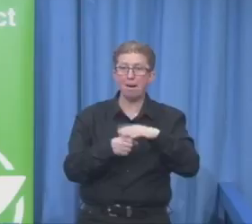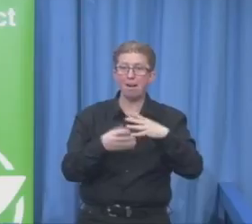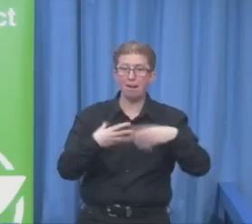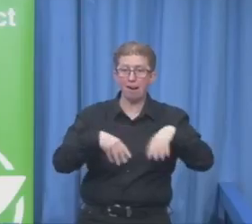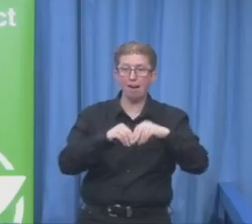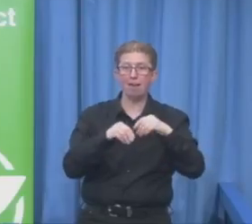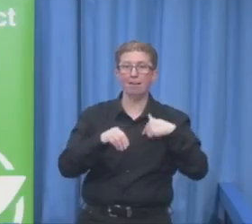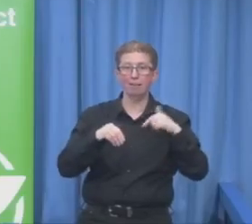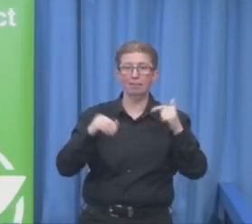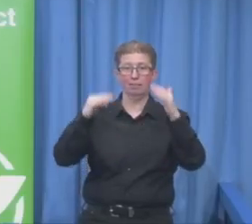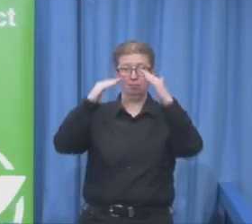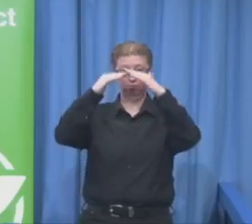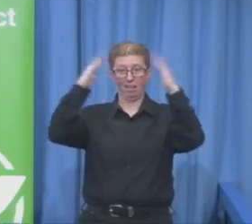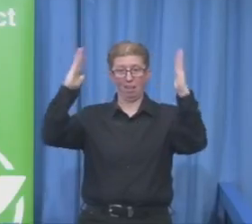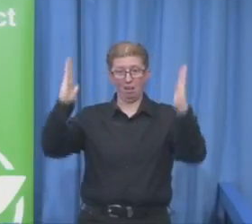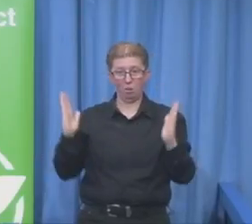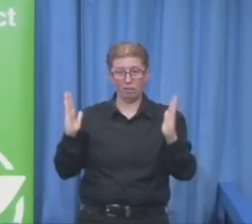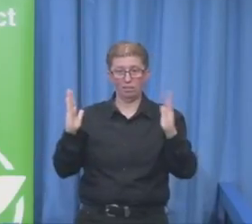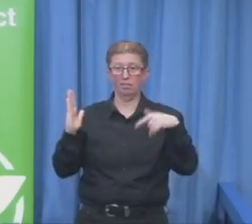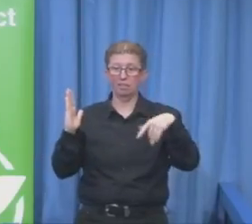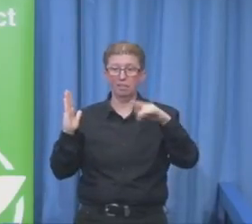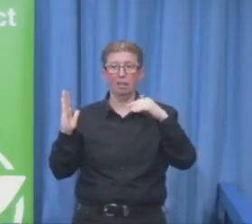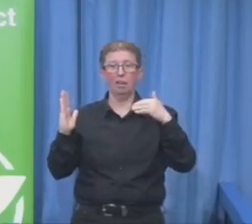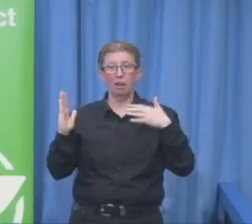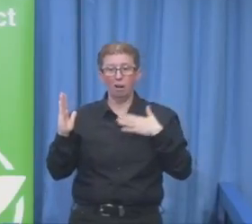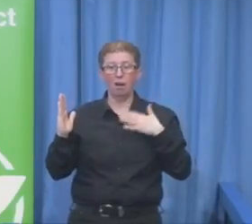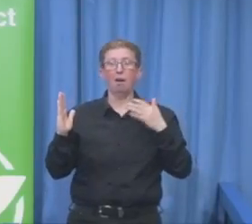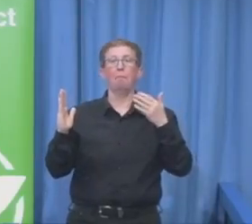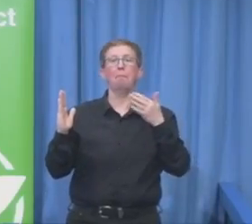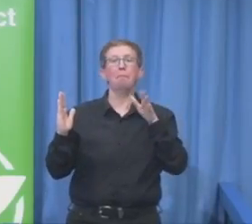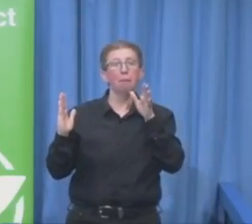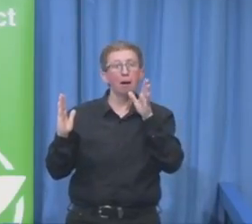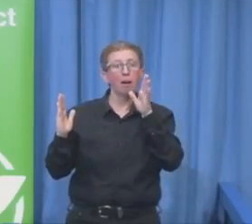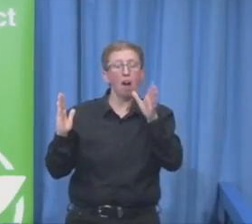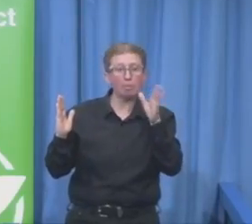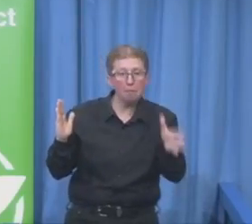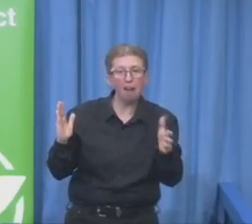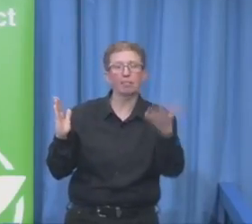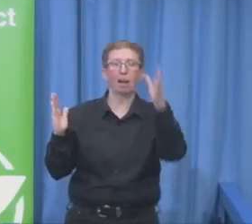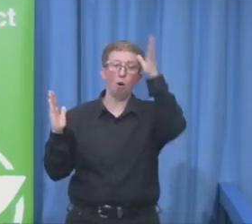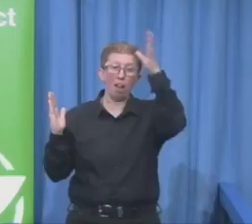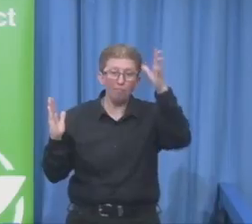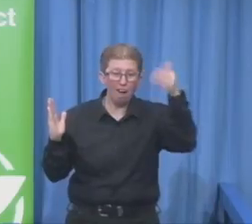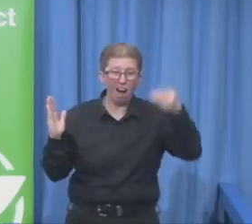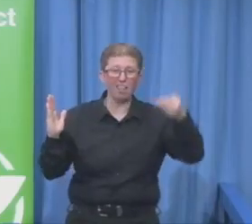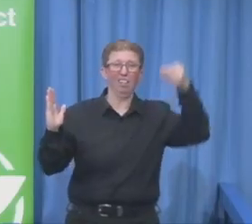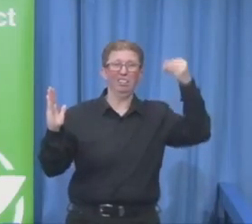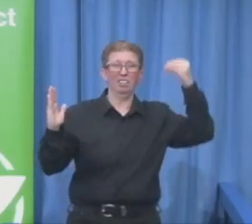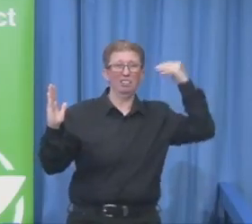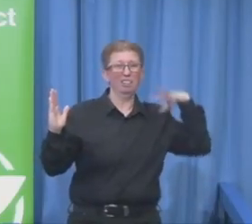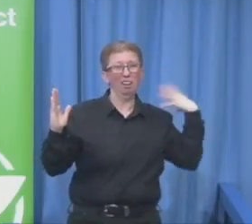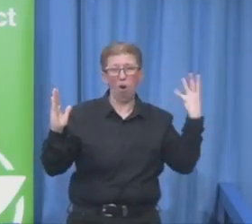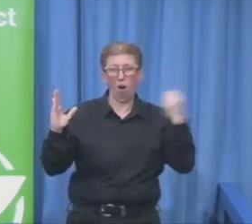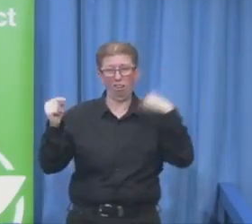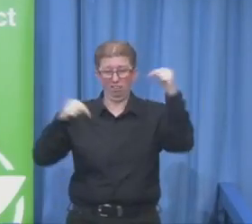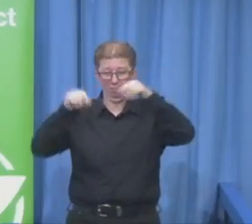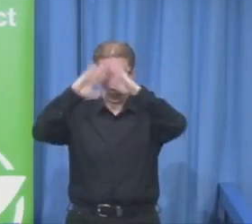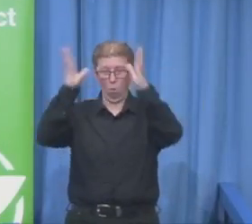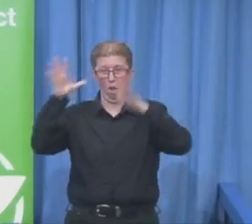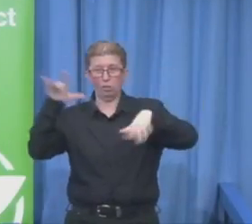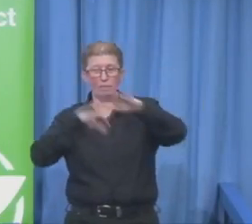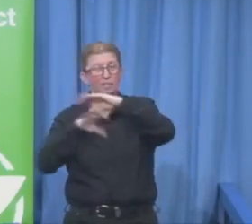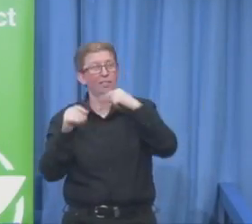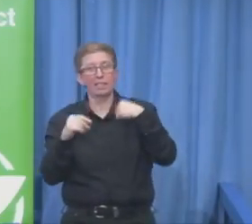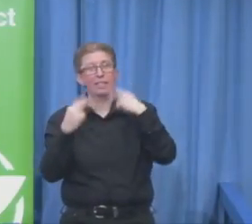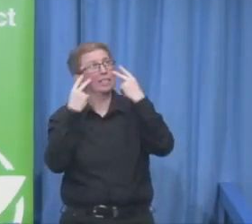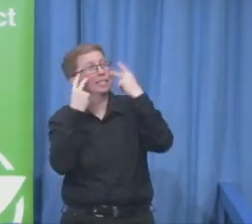time. She was over 90 years old. And I was very impressed and triggered by her behavioral changes